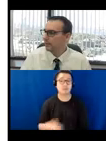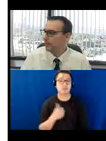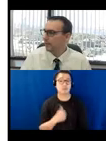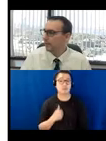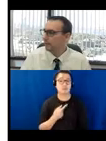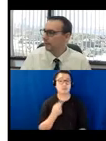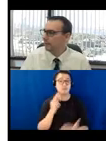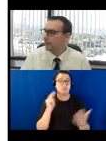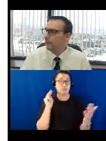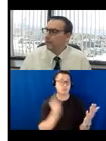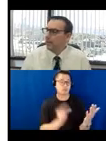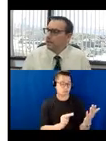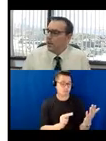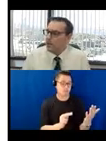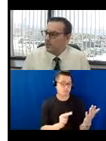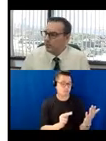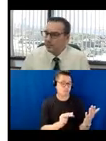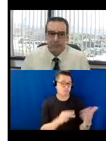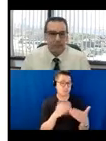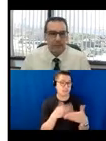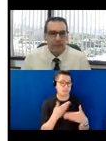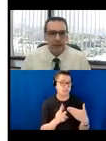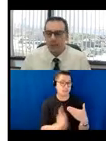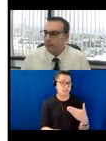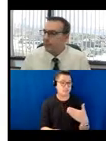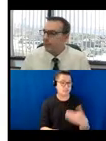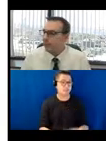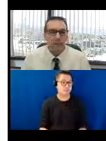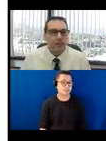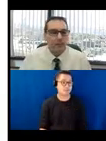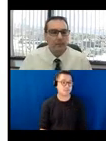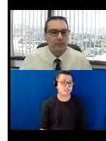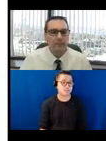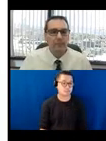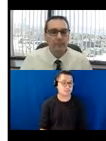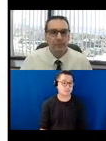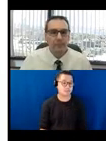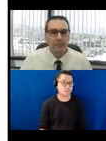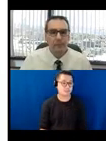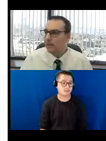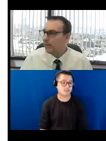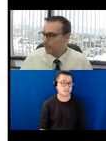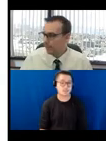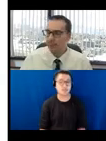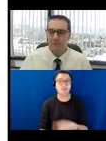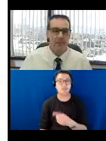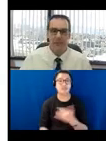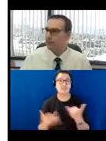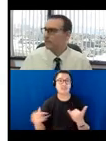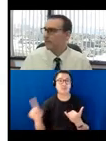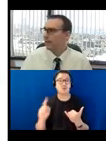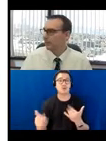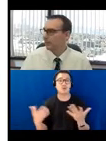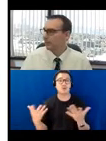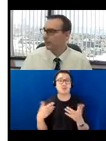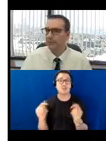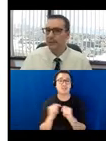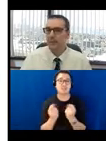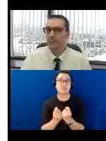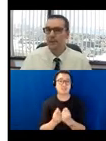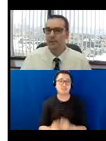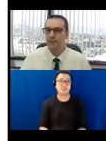the next question. Jeff, the questions are in Teams. Yep, I am seeing those. thank you.